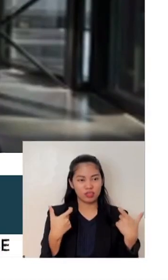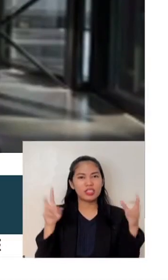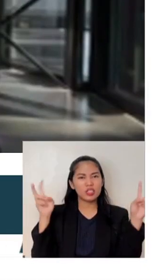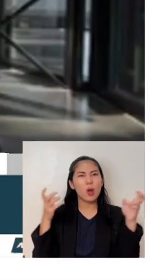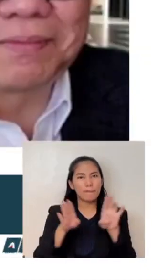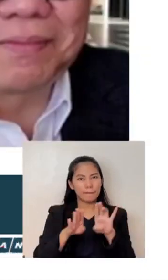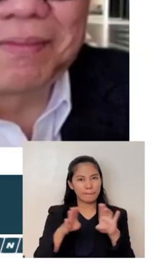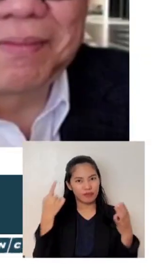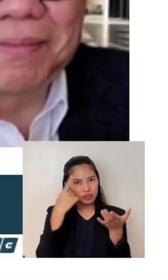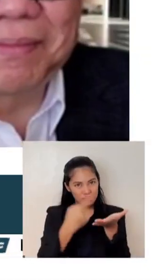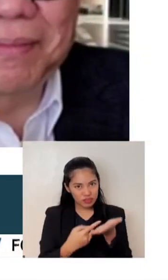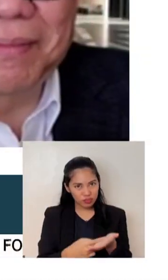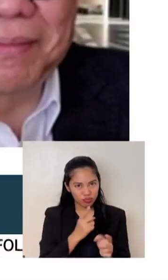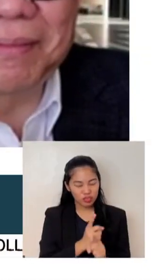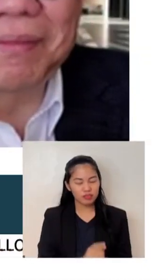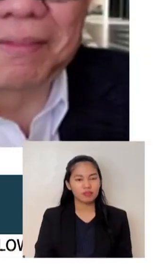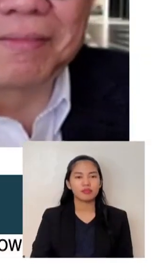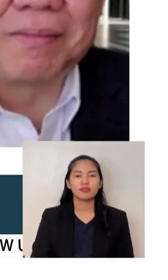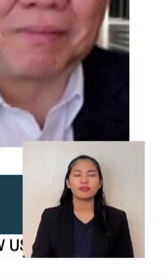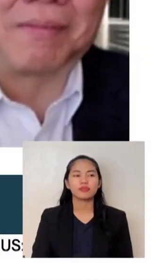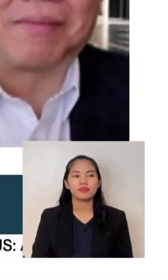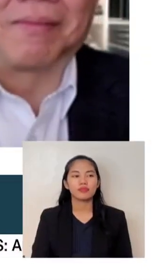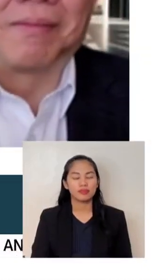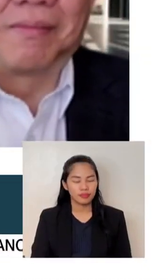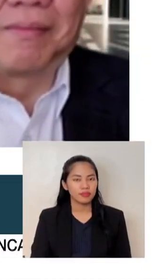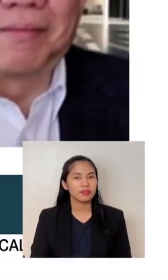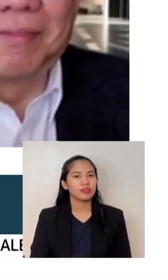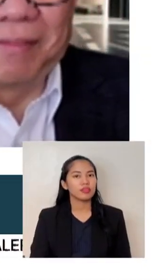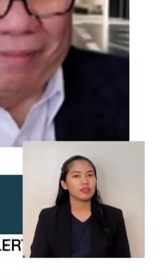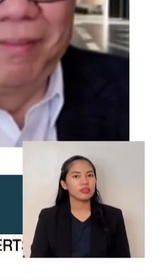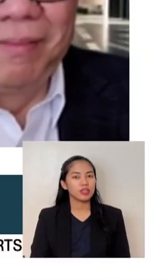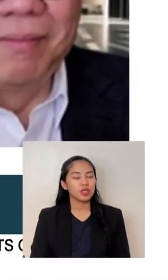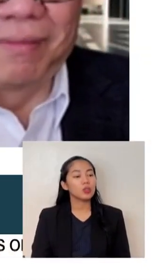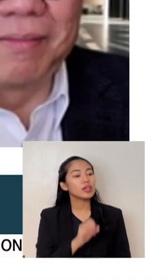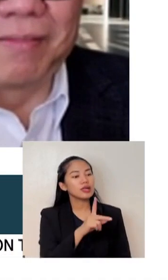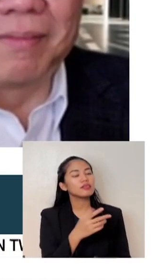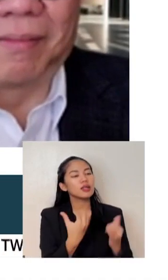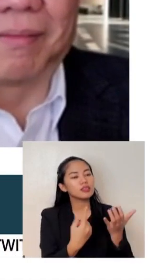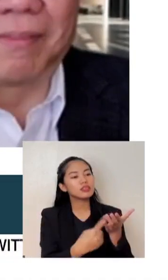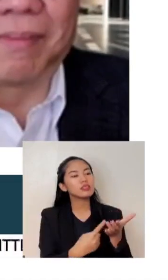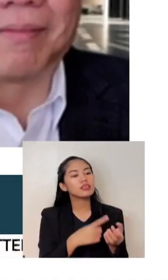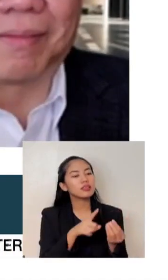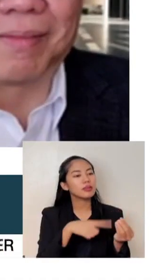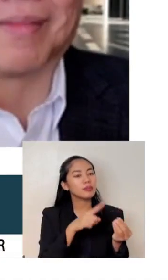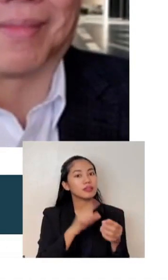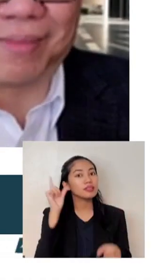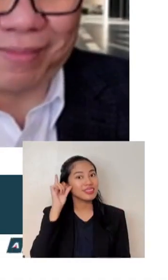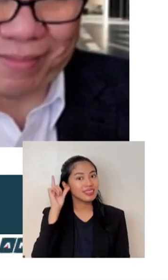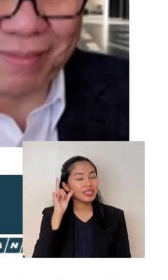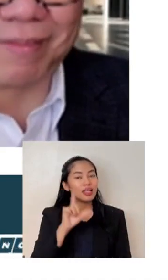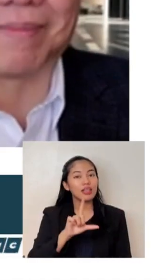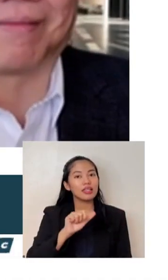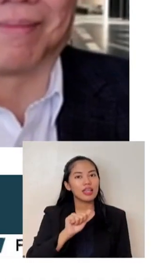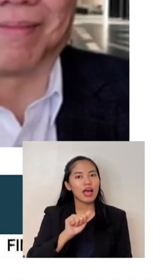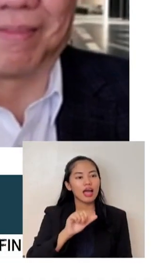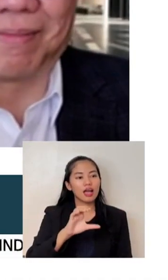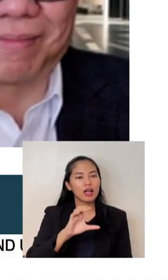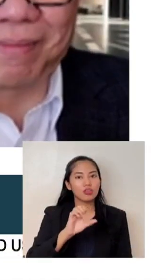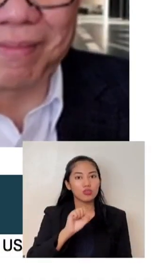Talking about Senator Ping Lakson, let's talk about his performance last night. I read some views.